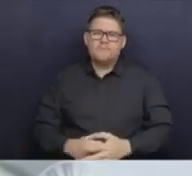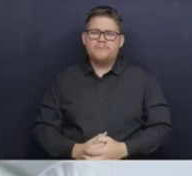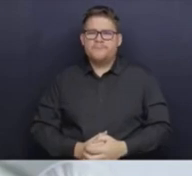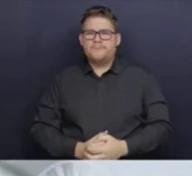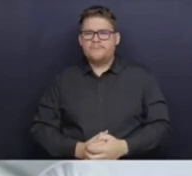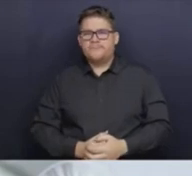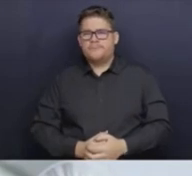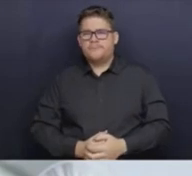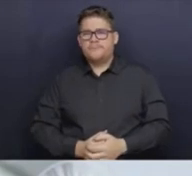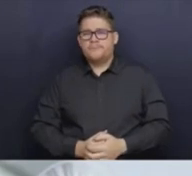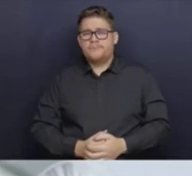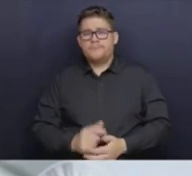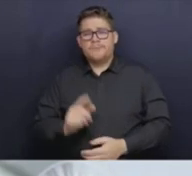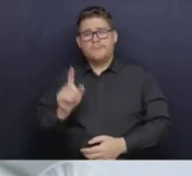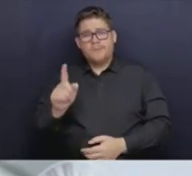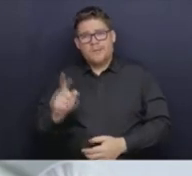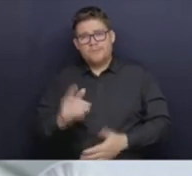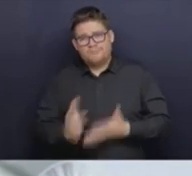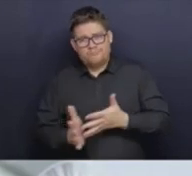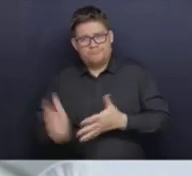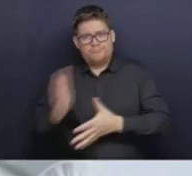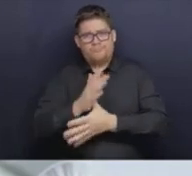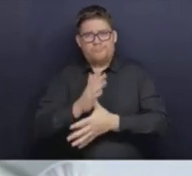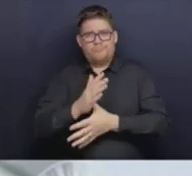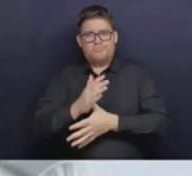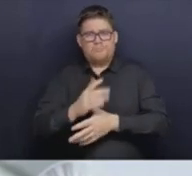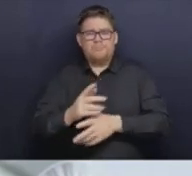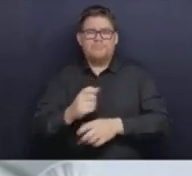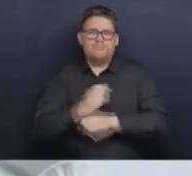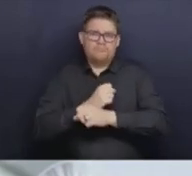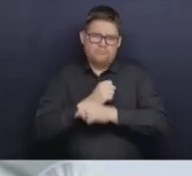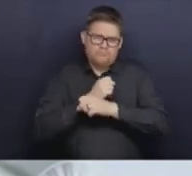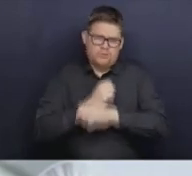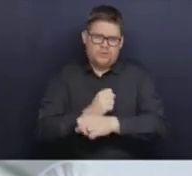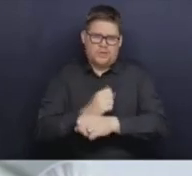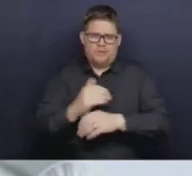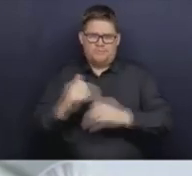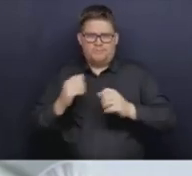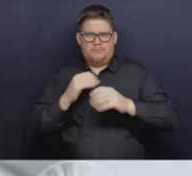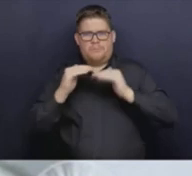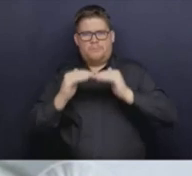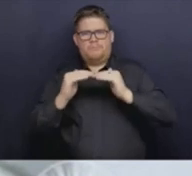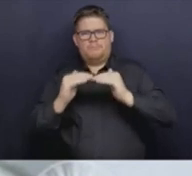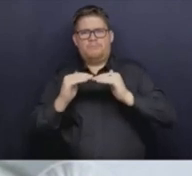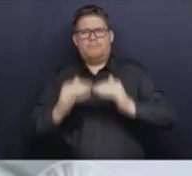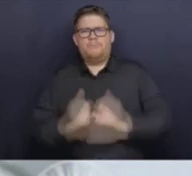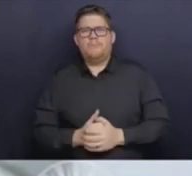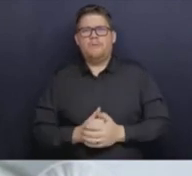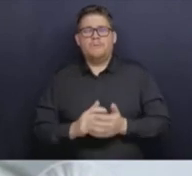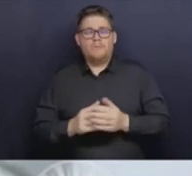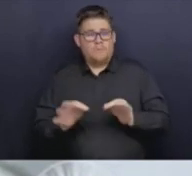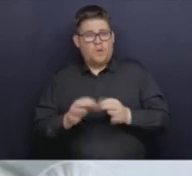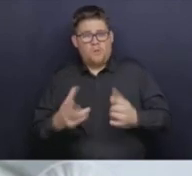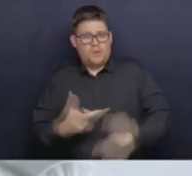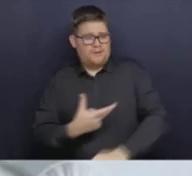is keep our immunity up by getting boosters when we need to, by getting our flu shot every year. And so